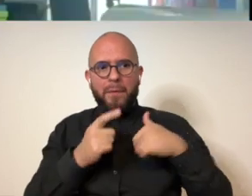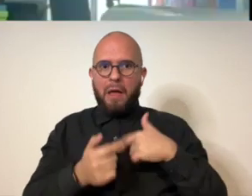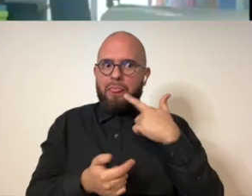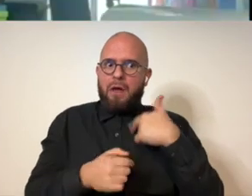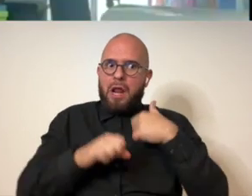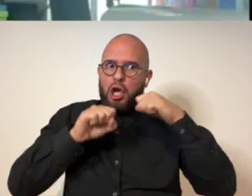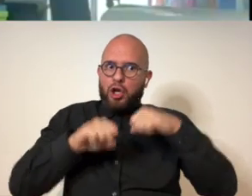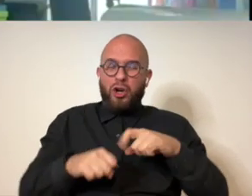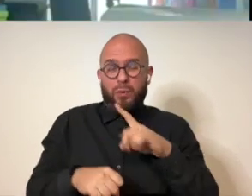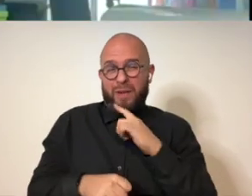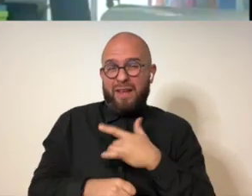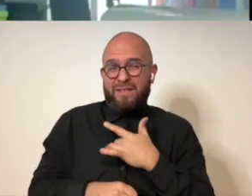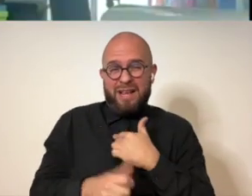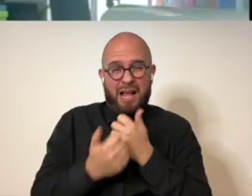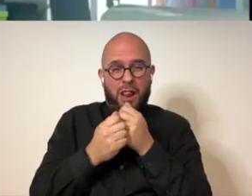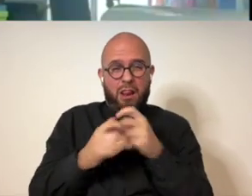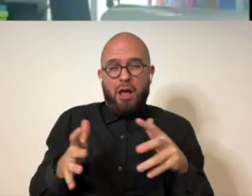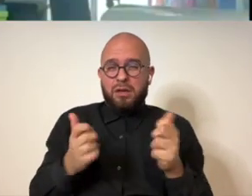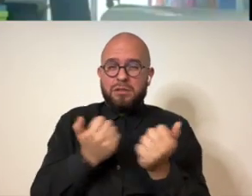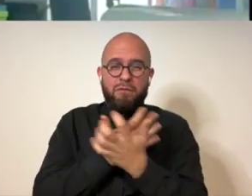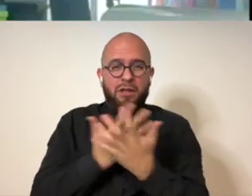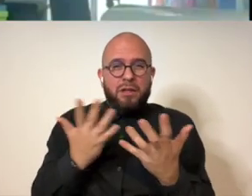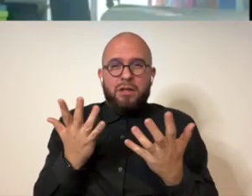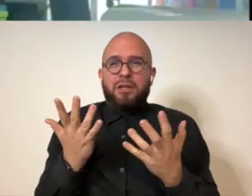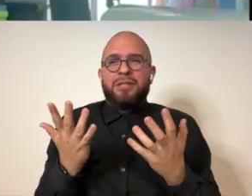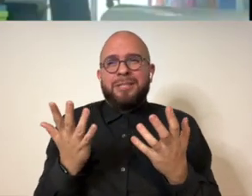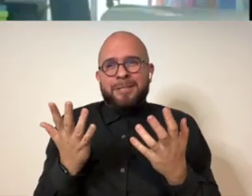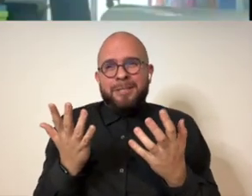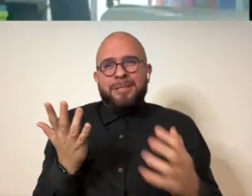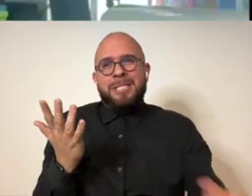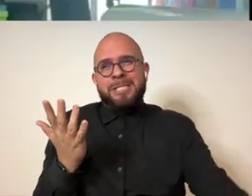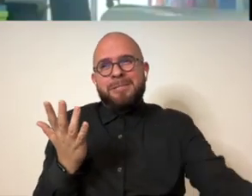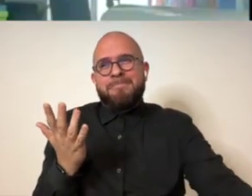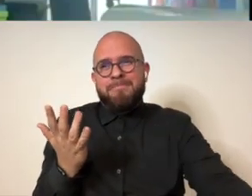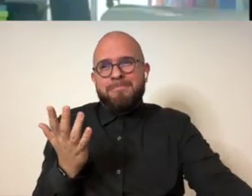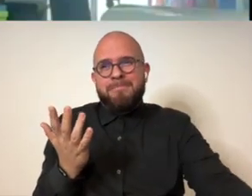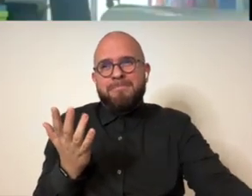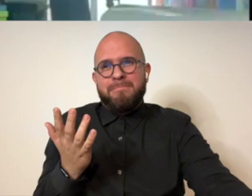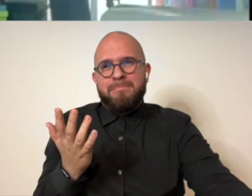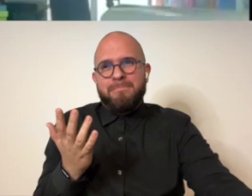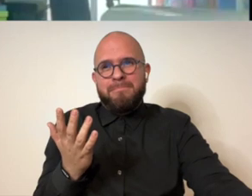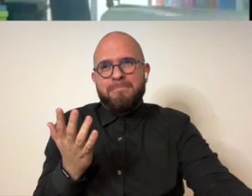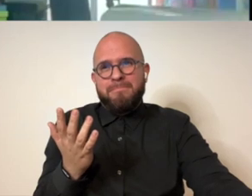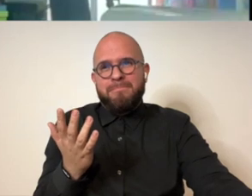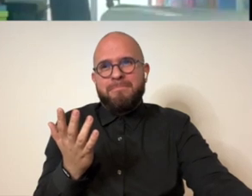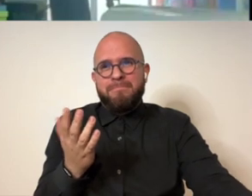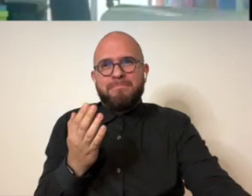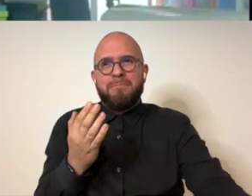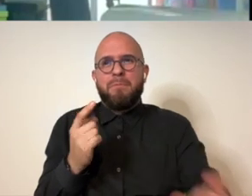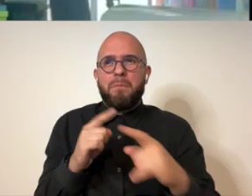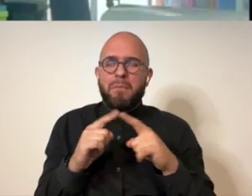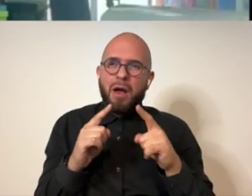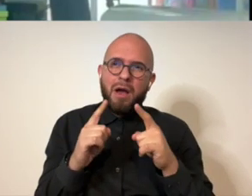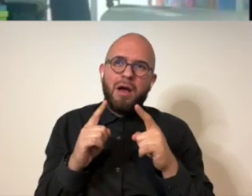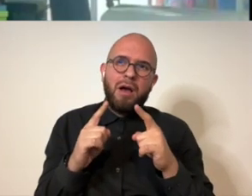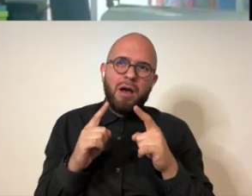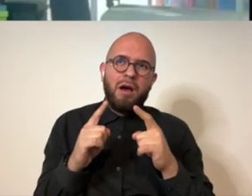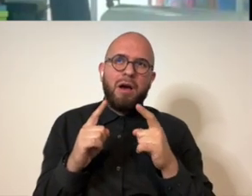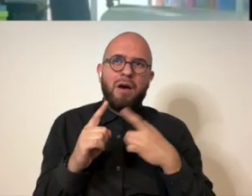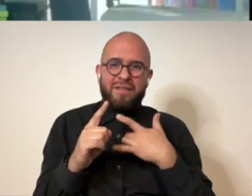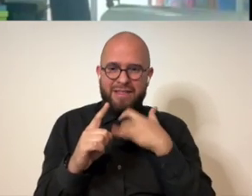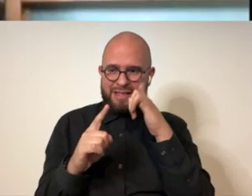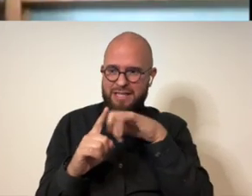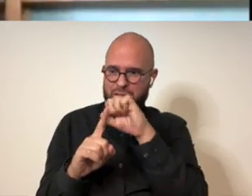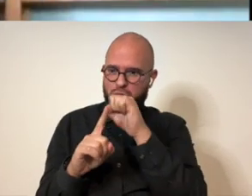and out of that there was a sense of like all right but i'm still here